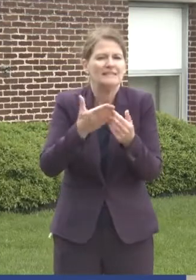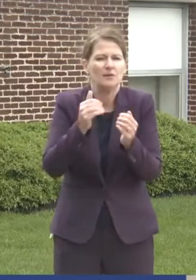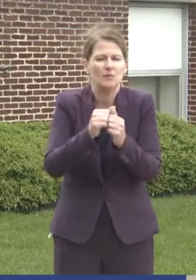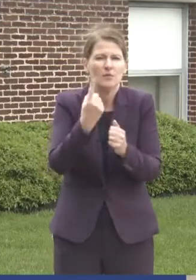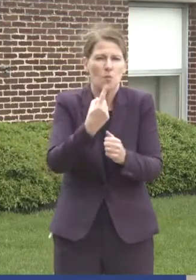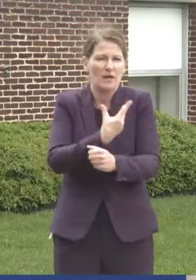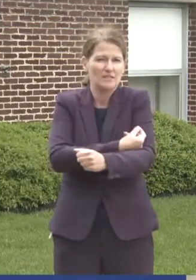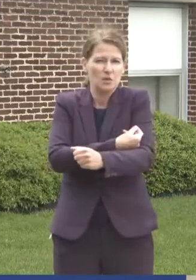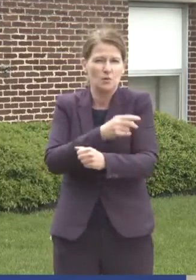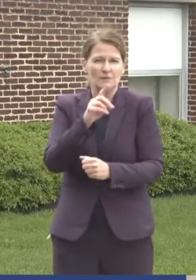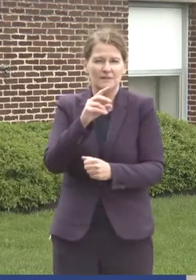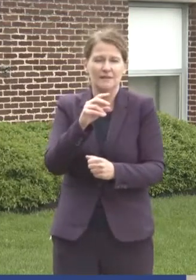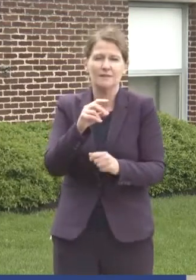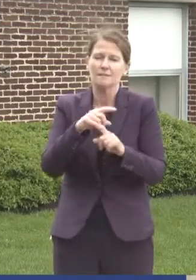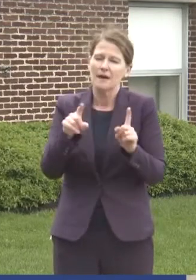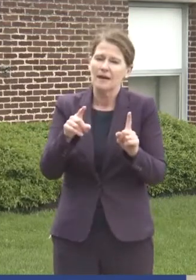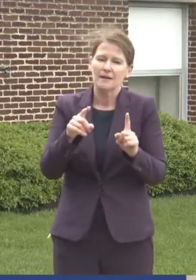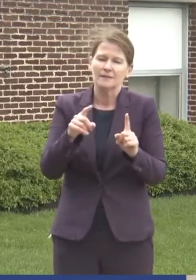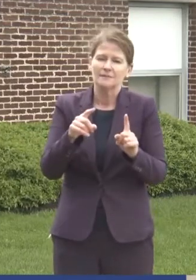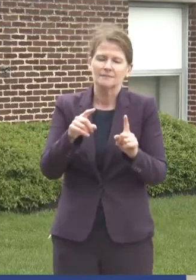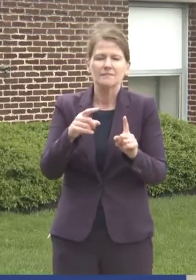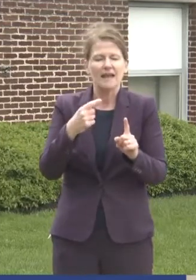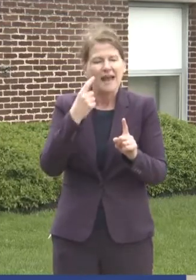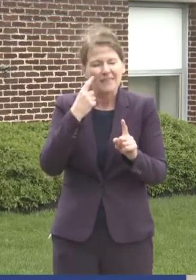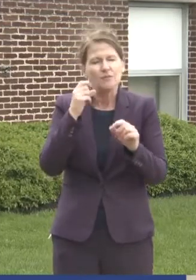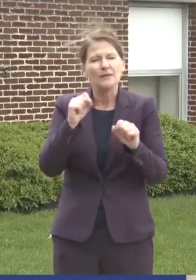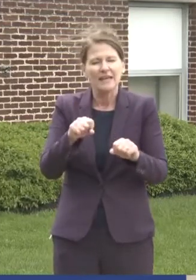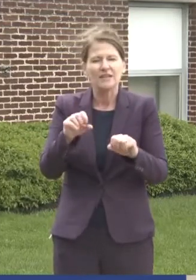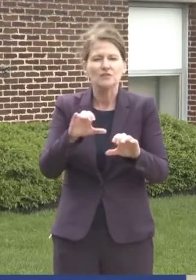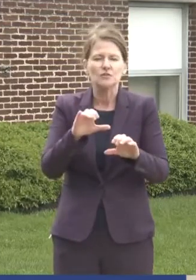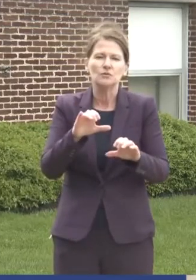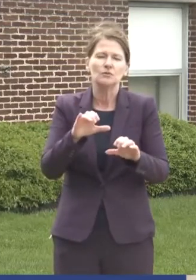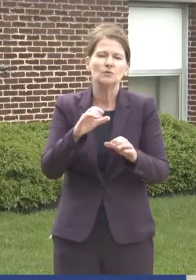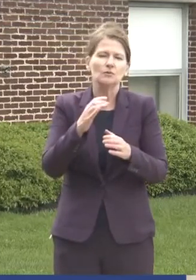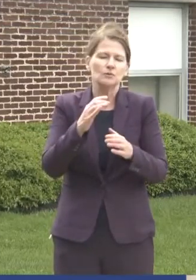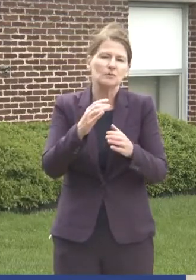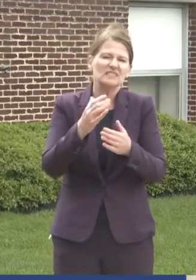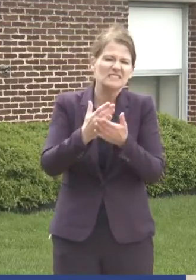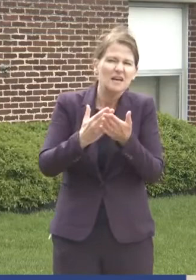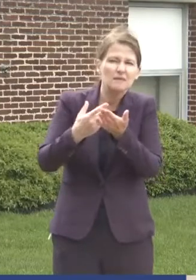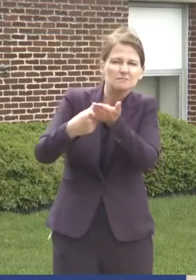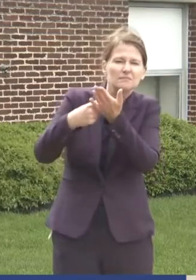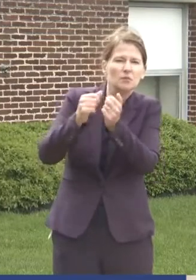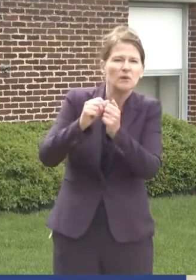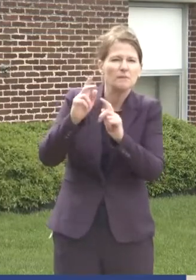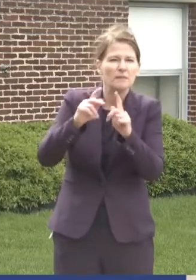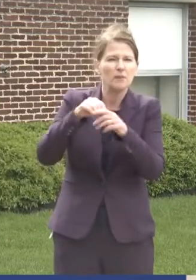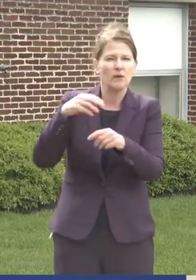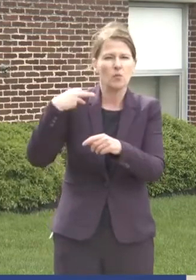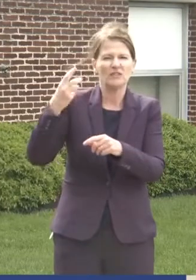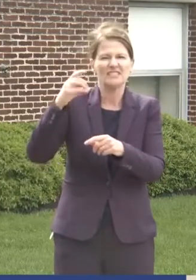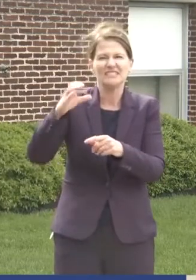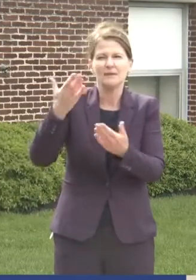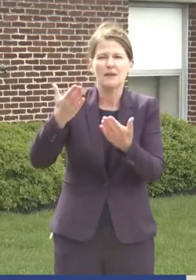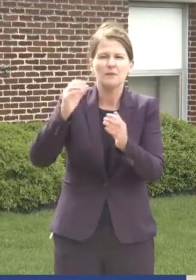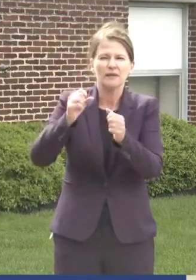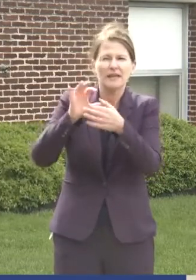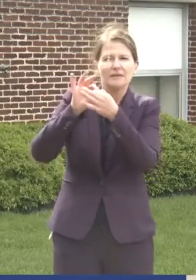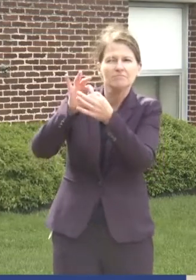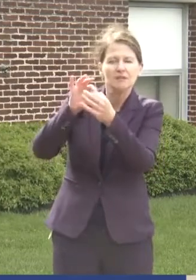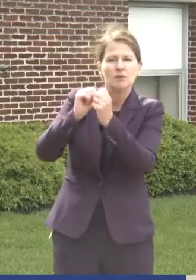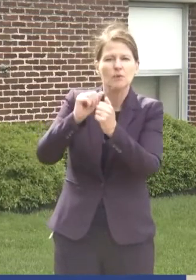vaccine, but I think we can do some some things. We've been talking with folks in Washington to see if maybe we can partner with the federal